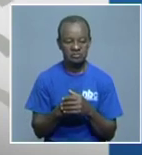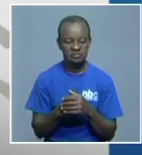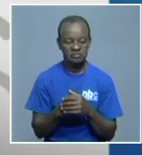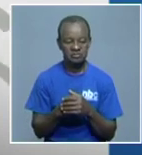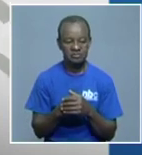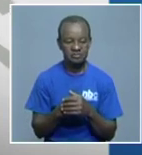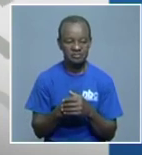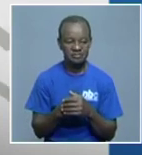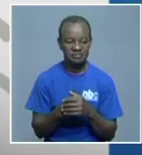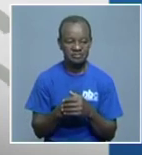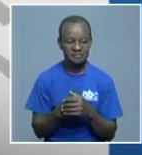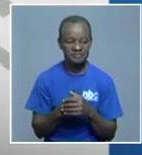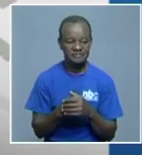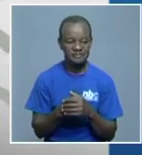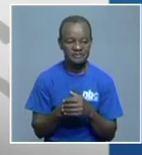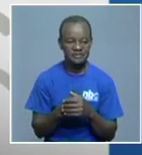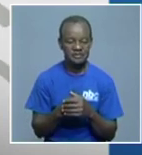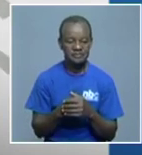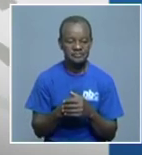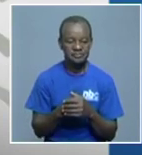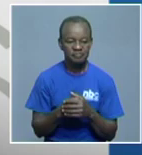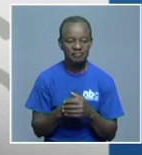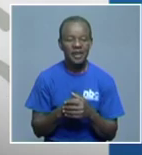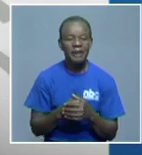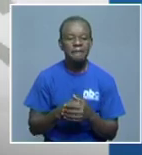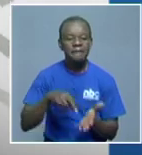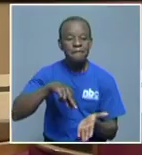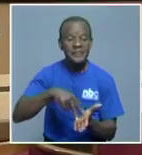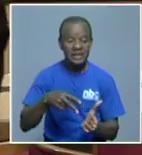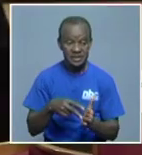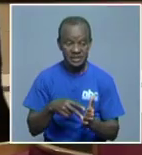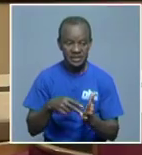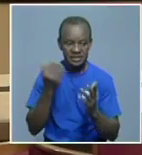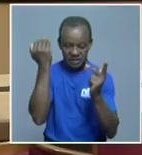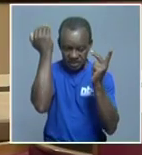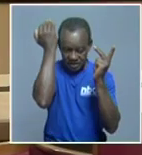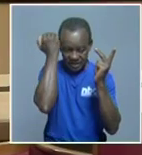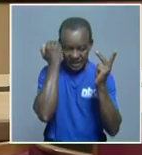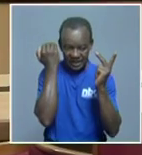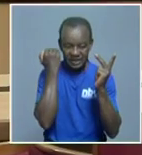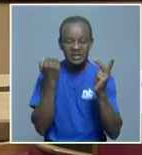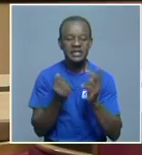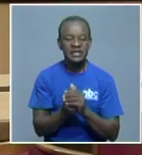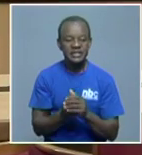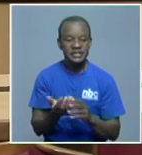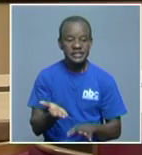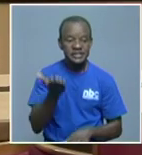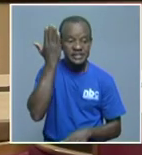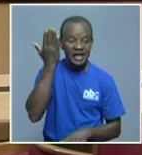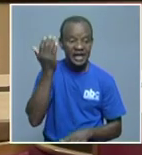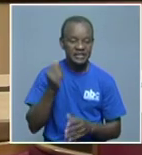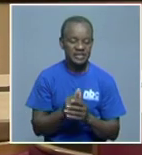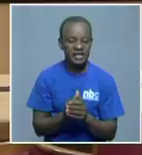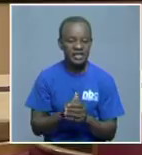to the presiding judge who initially gave the decision. Yeah. That is basically for them to review their